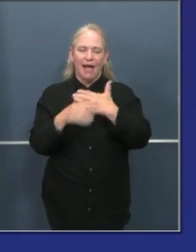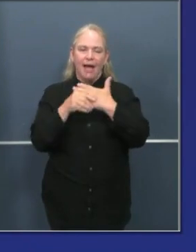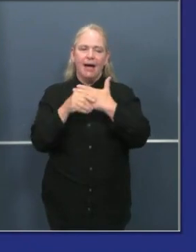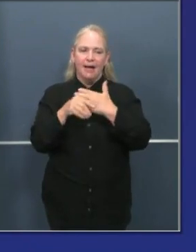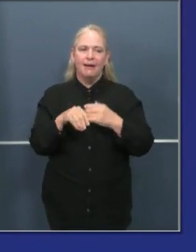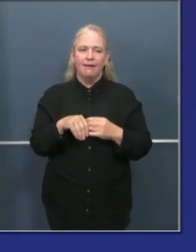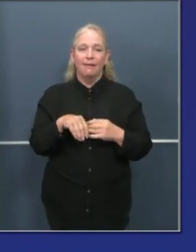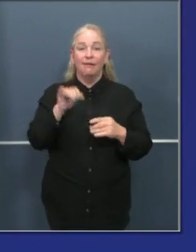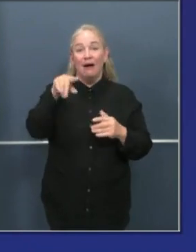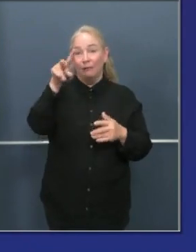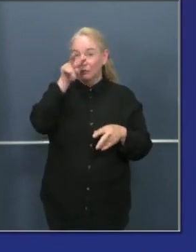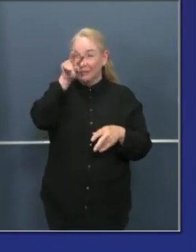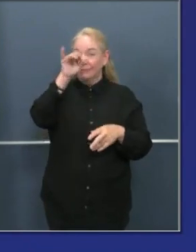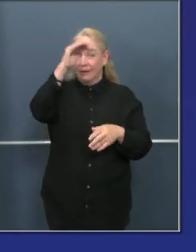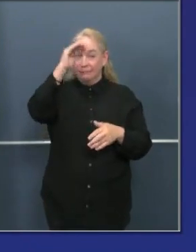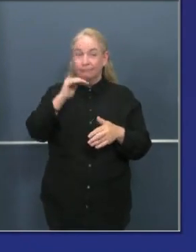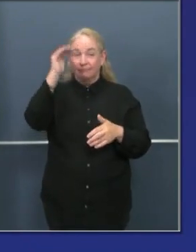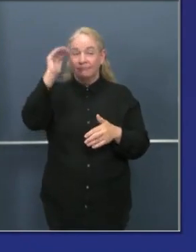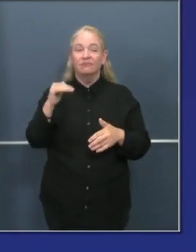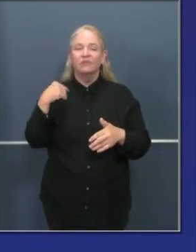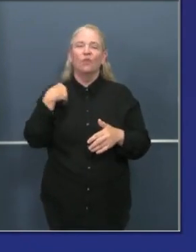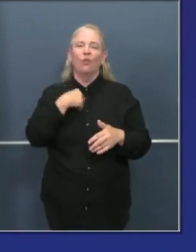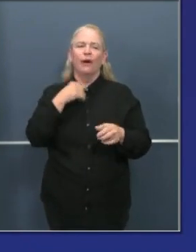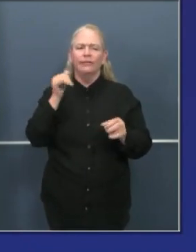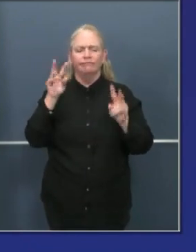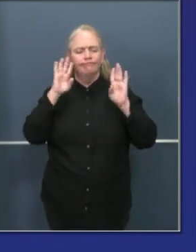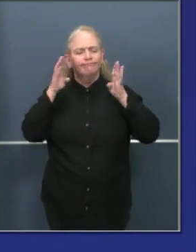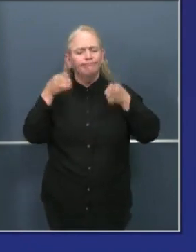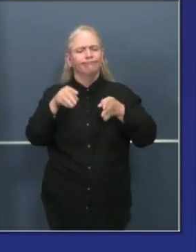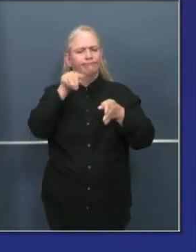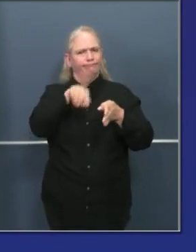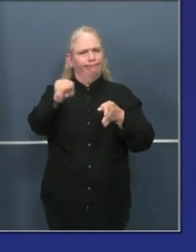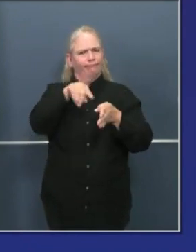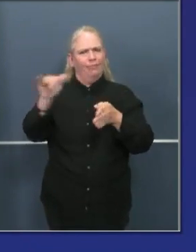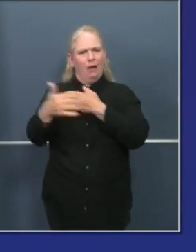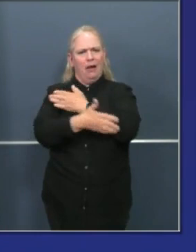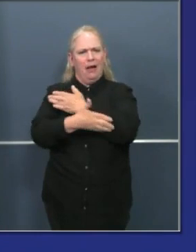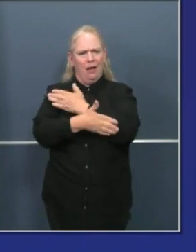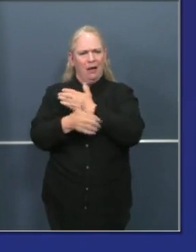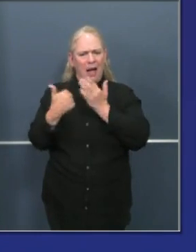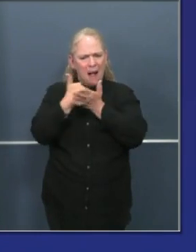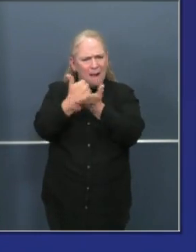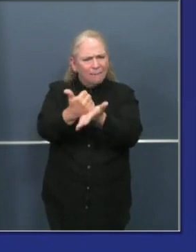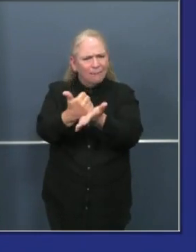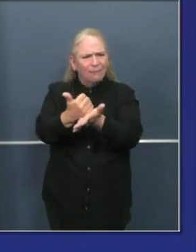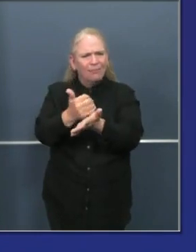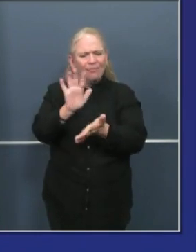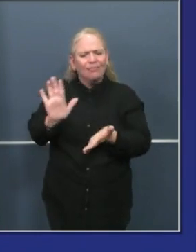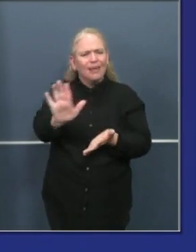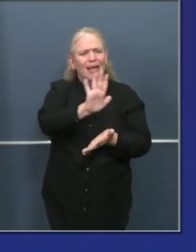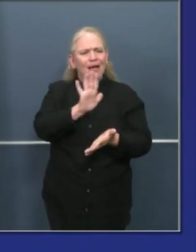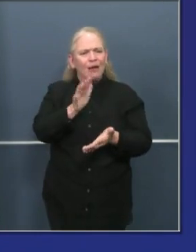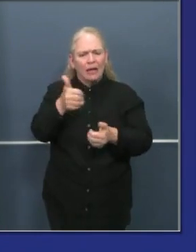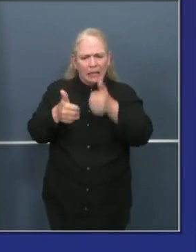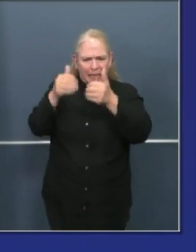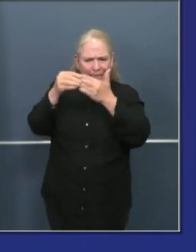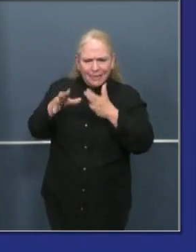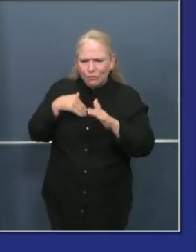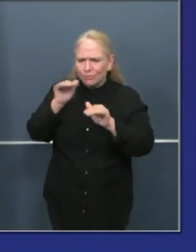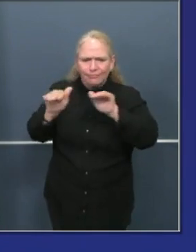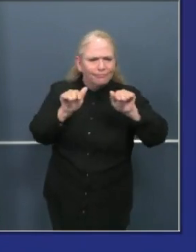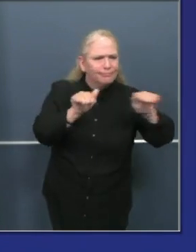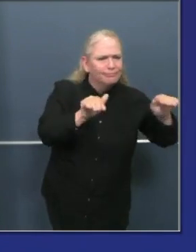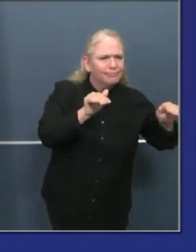we use for technical assistance to engage their local health officers or local elected officials working within